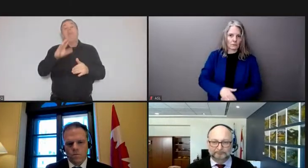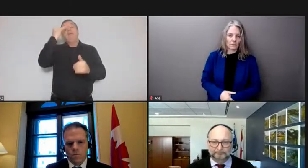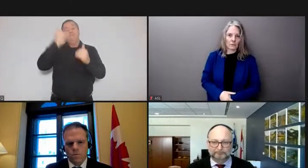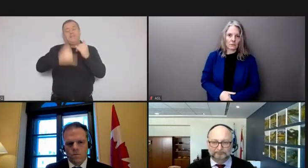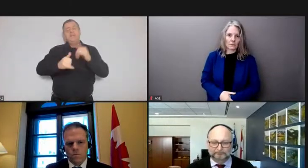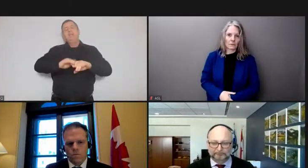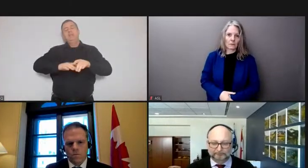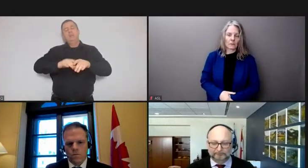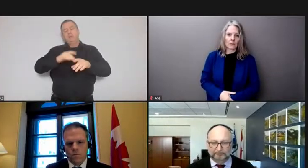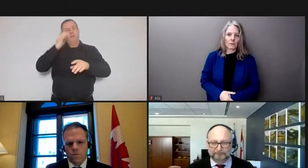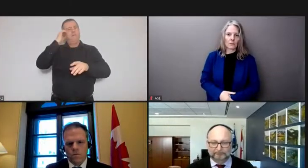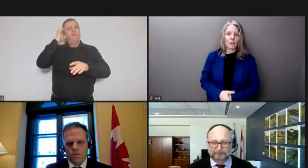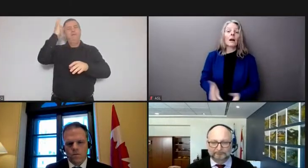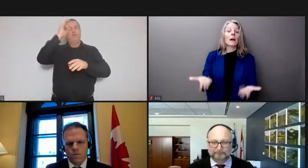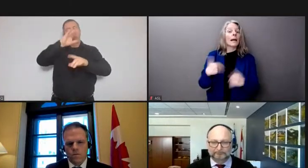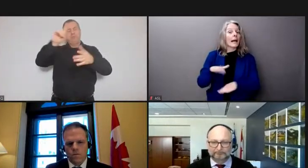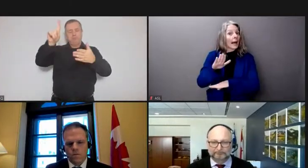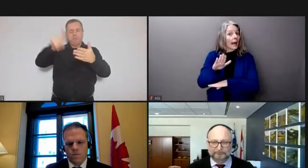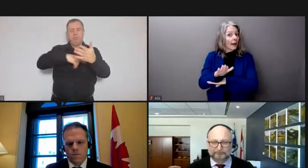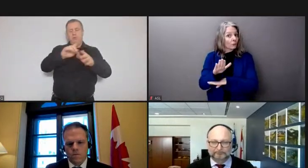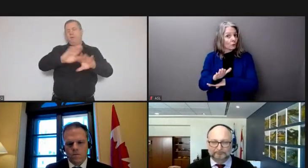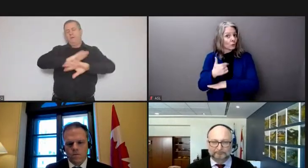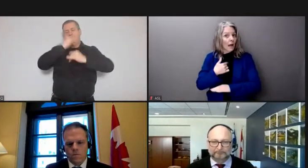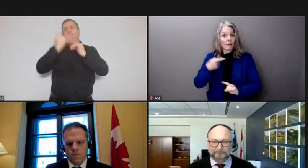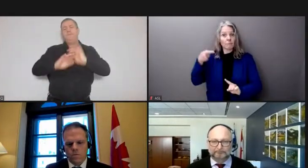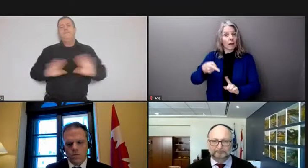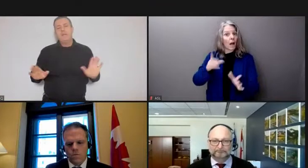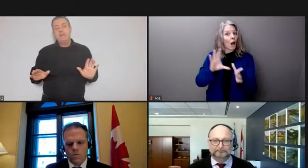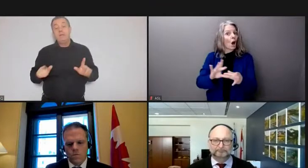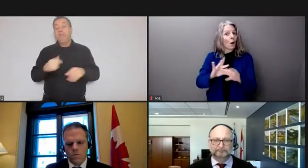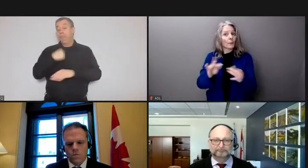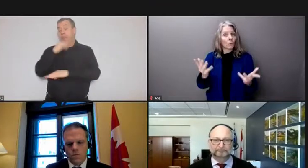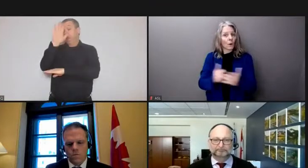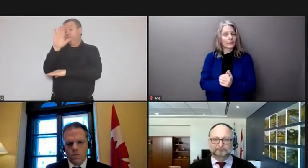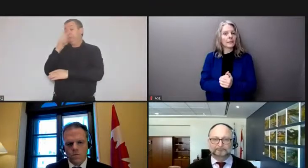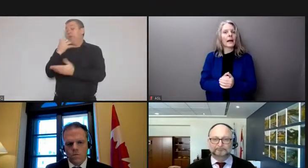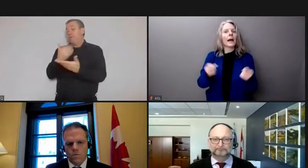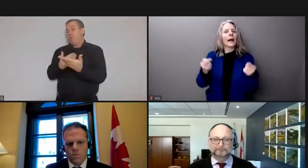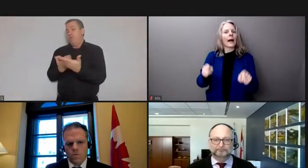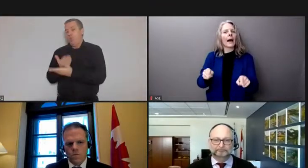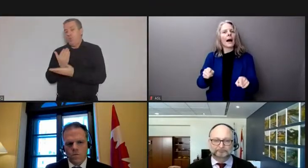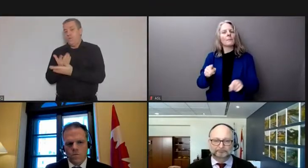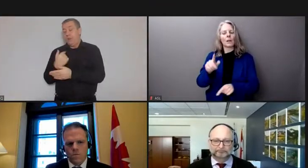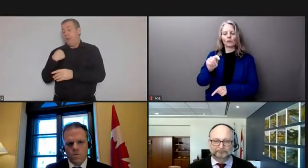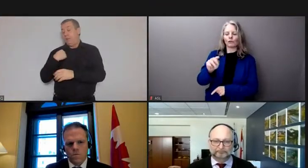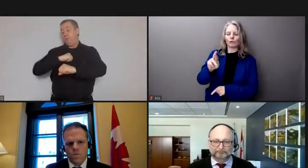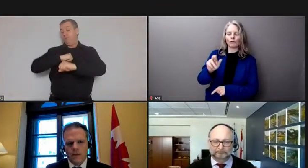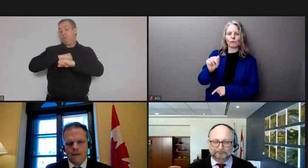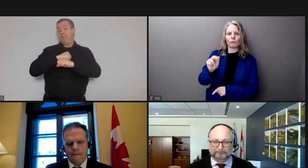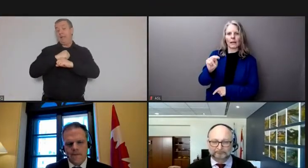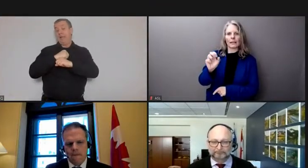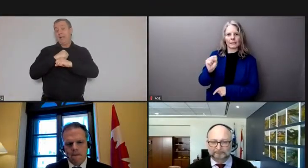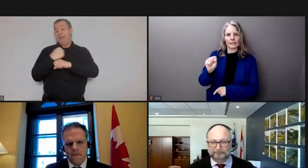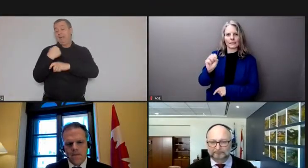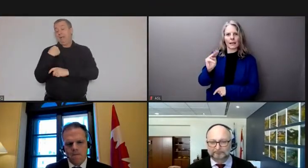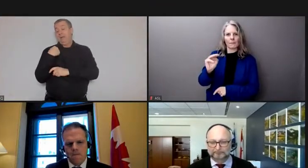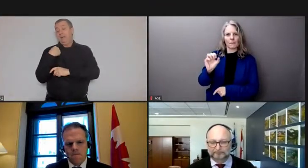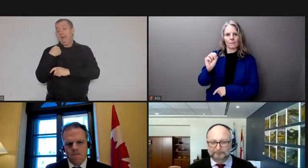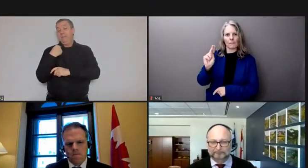now this afternoon i also want to speak about the news that was released by the trans mountain corporation a short time ago